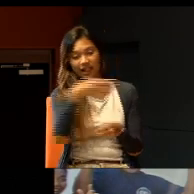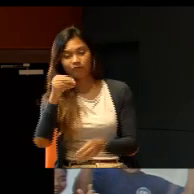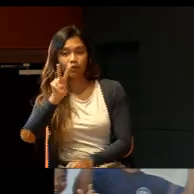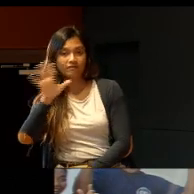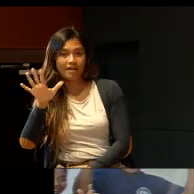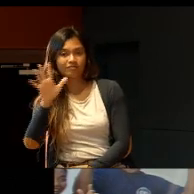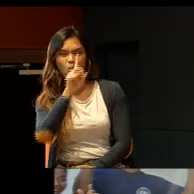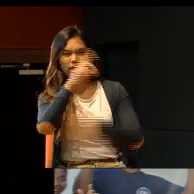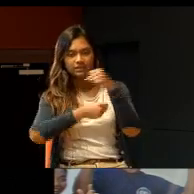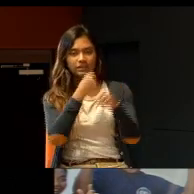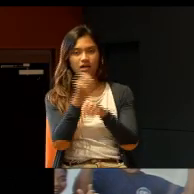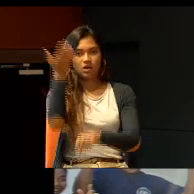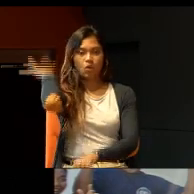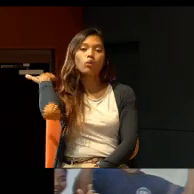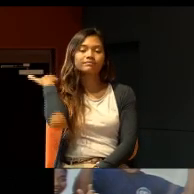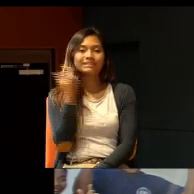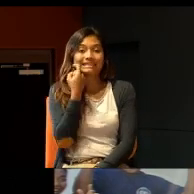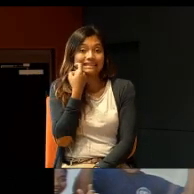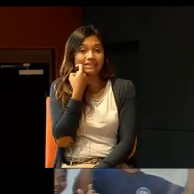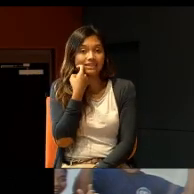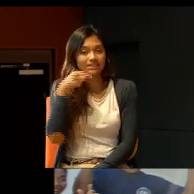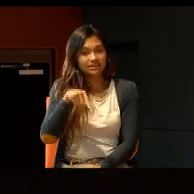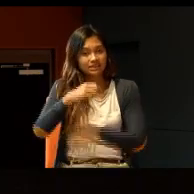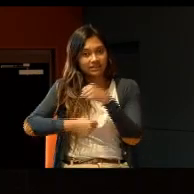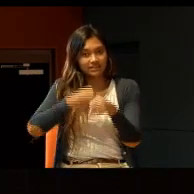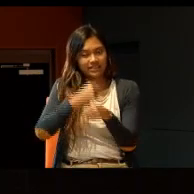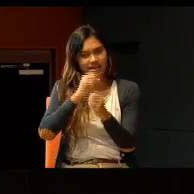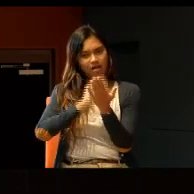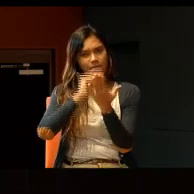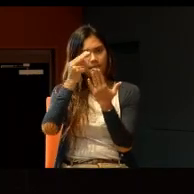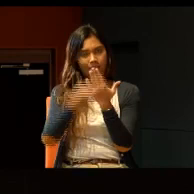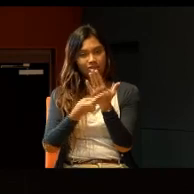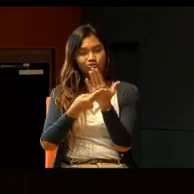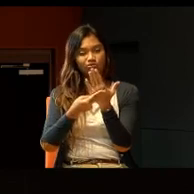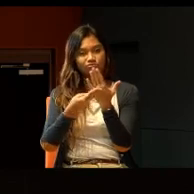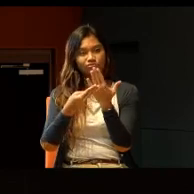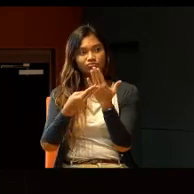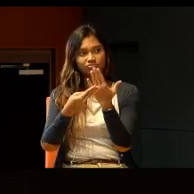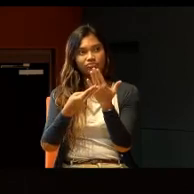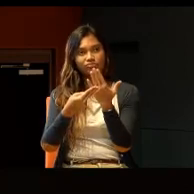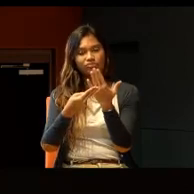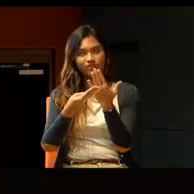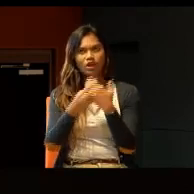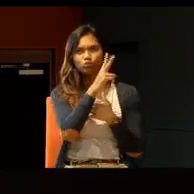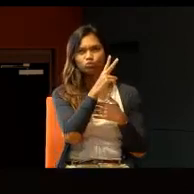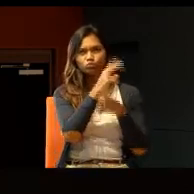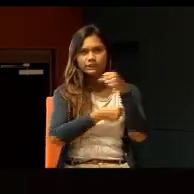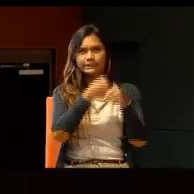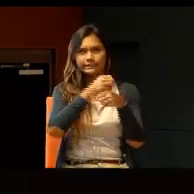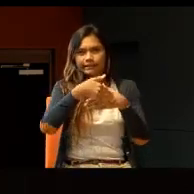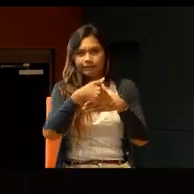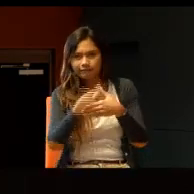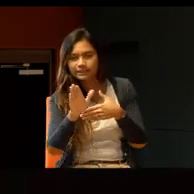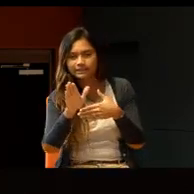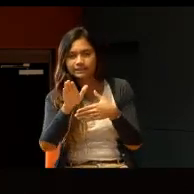I went back there in March. That was two years after I first went to the school.